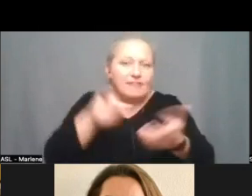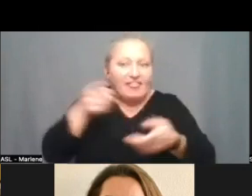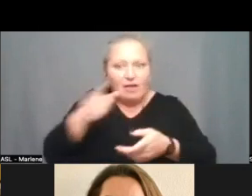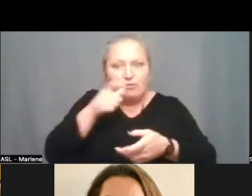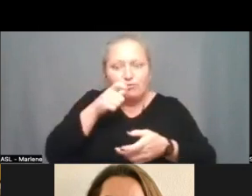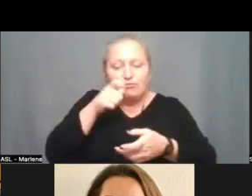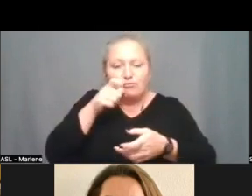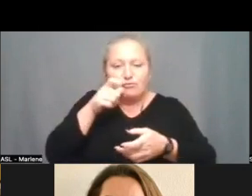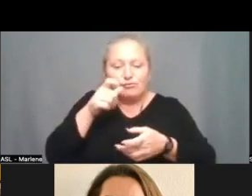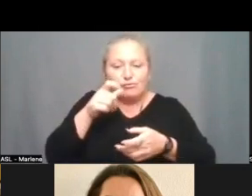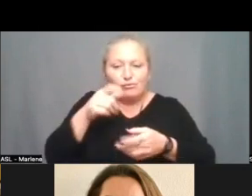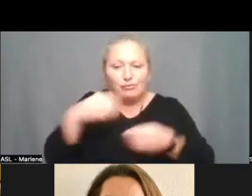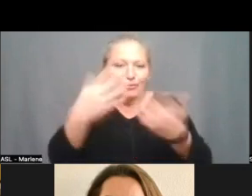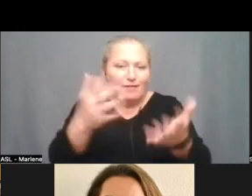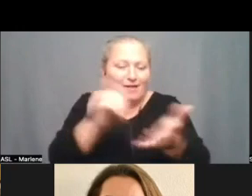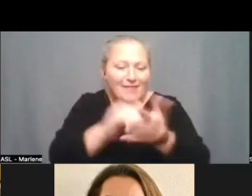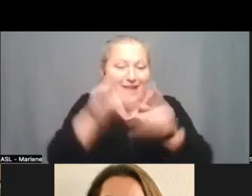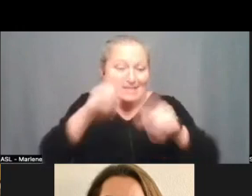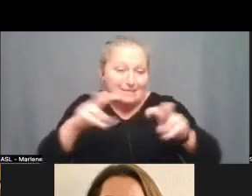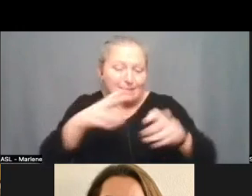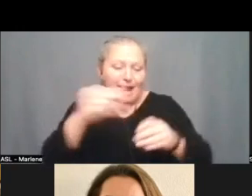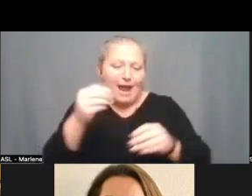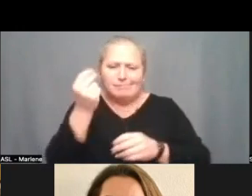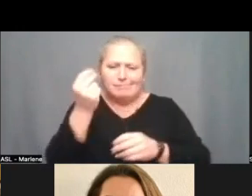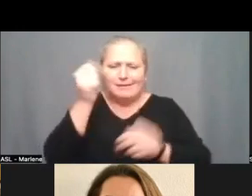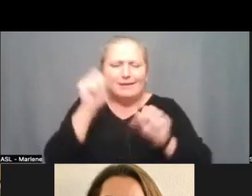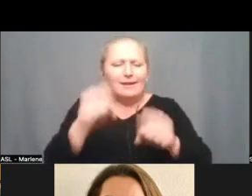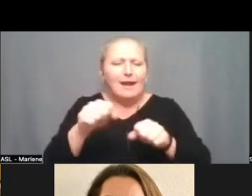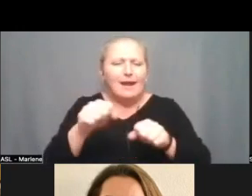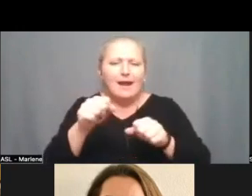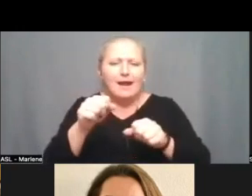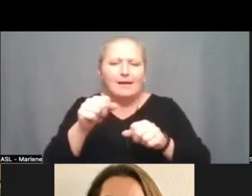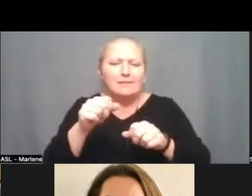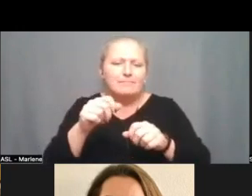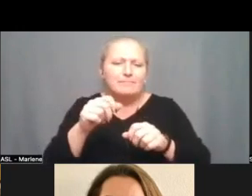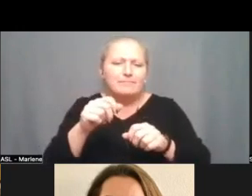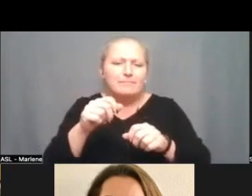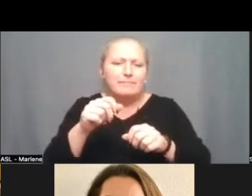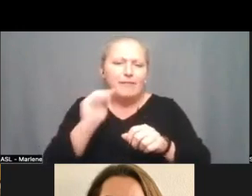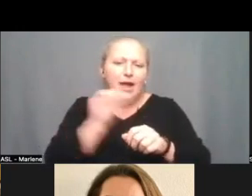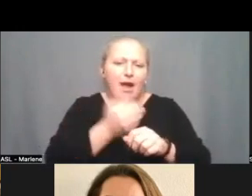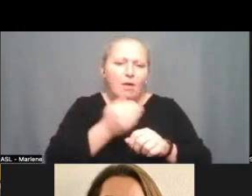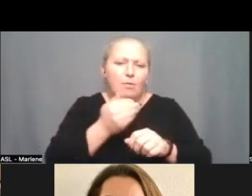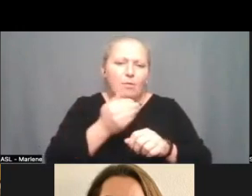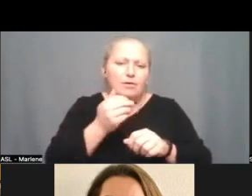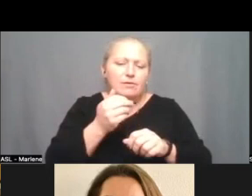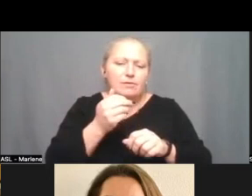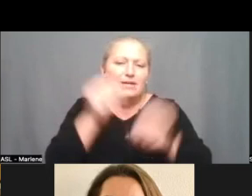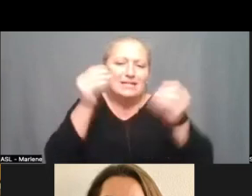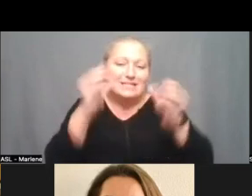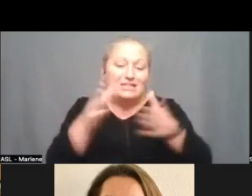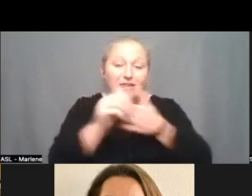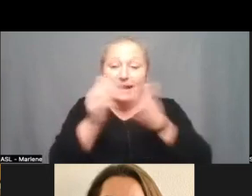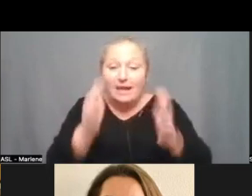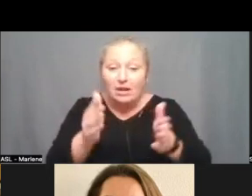administering those assessments and then can immediately in our our teams um you know our our uh teacher leaders our